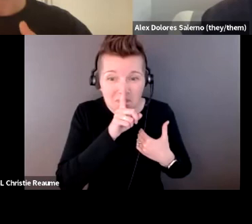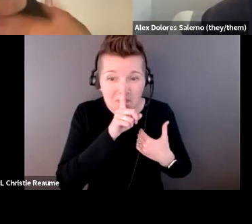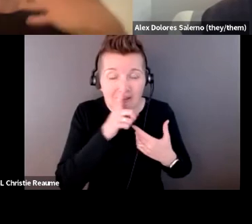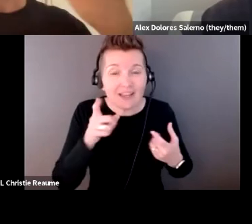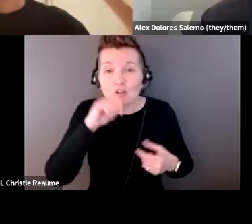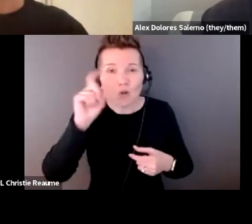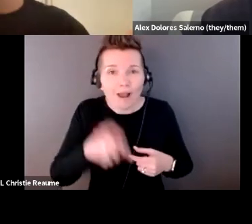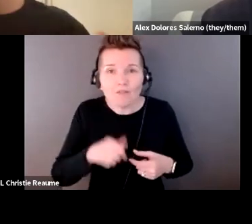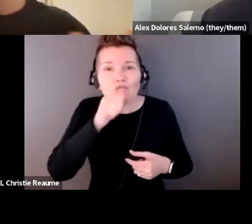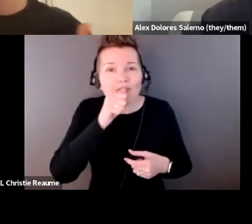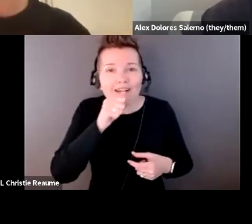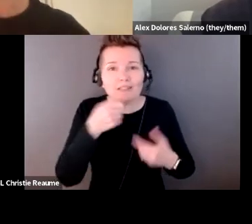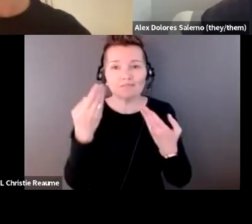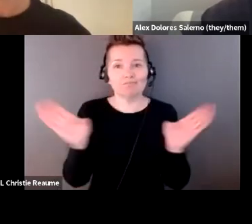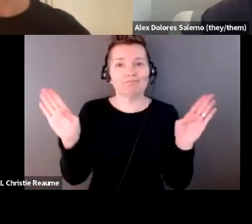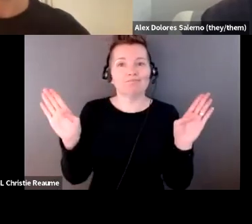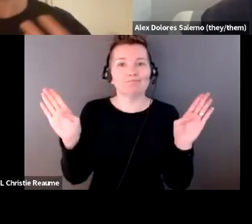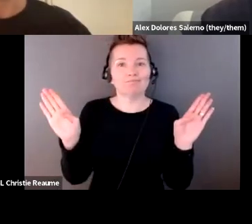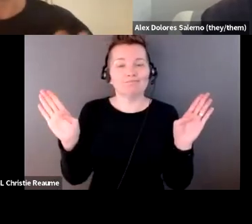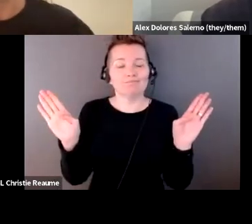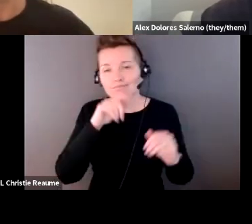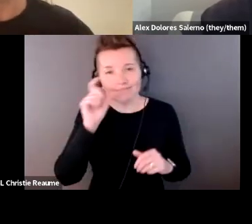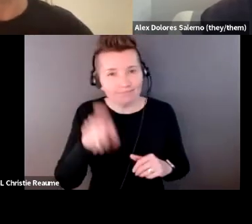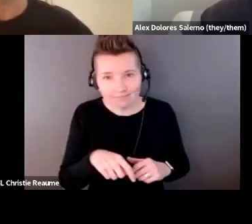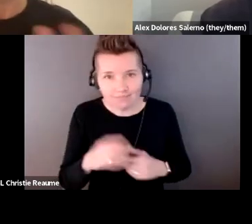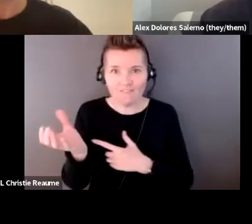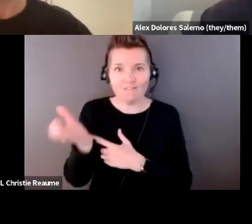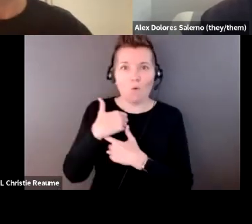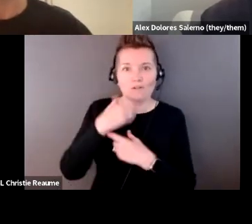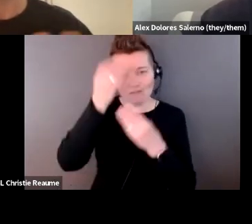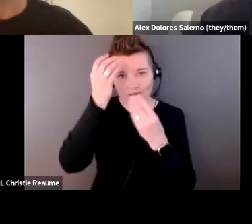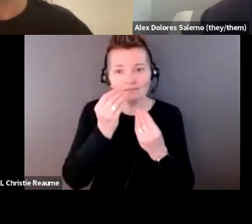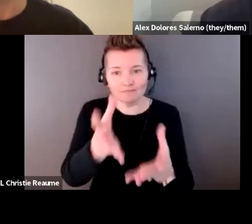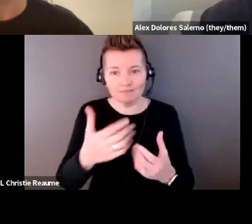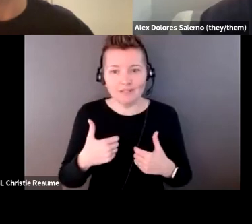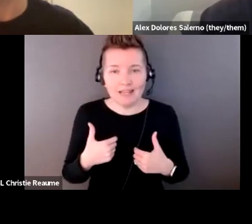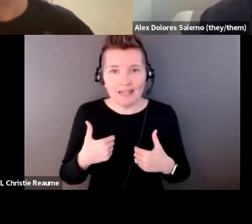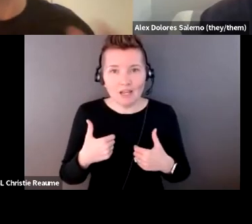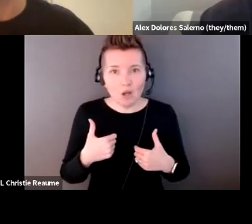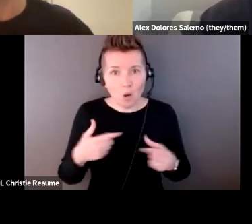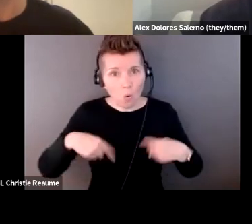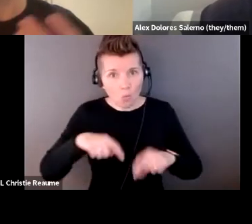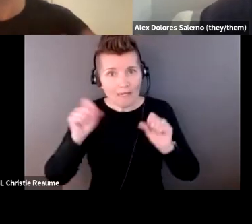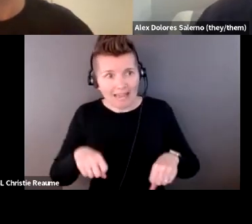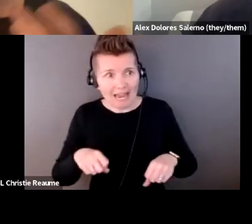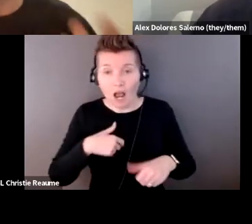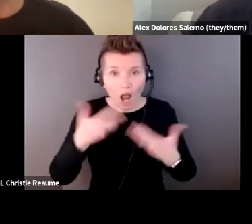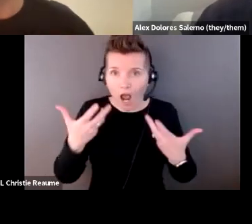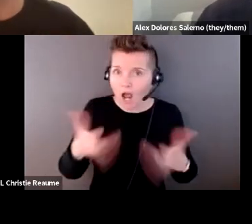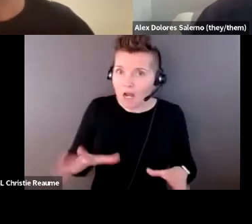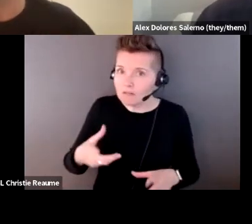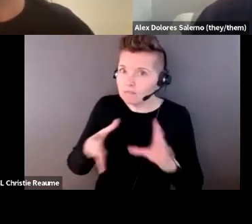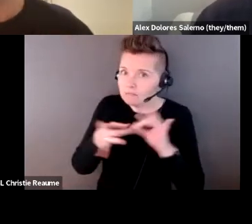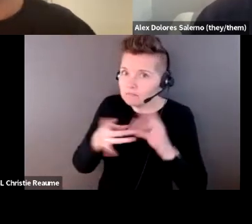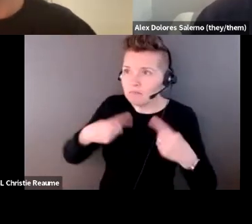from a place of feeling like forced to do right. I don't want to say it's that we can't share or we shouldn't if we don't, if like we